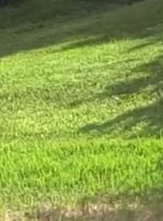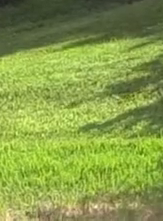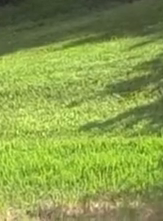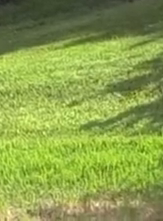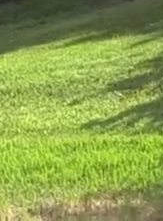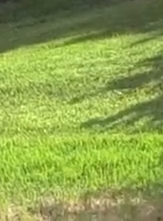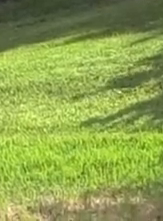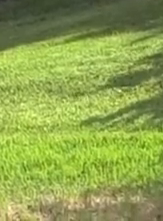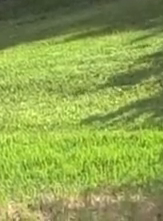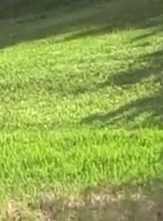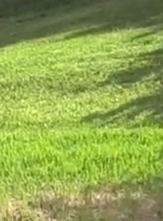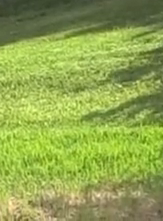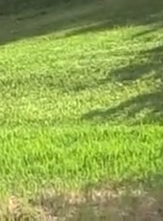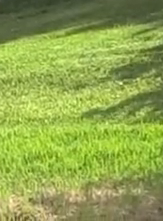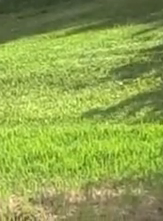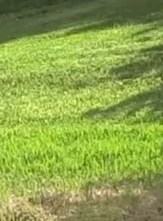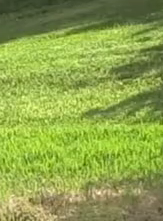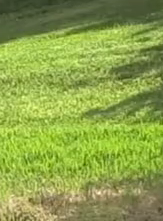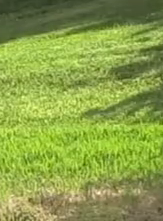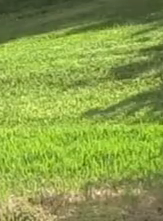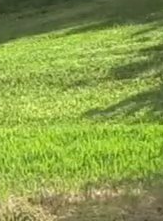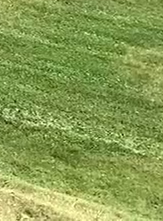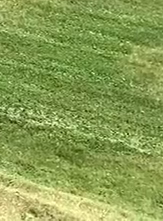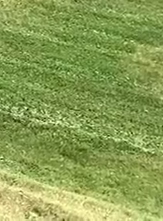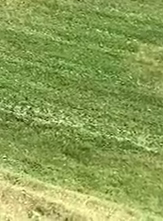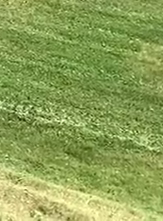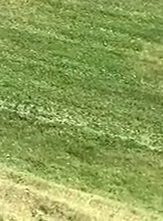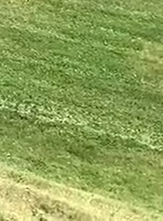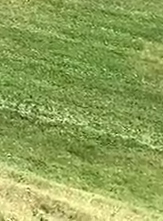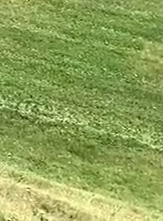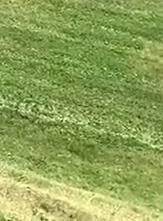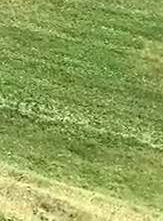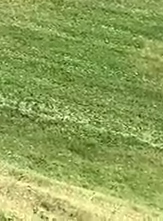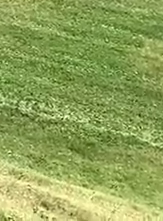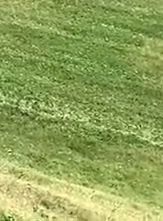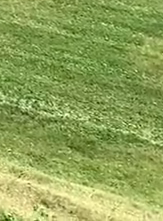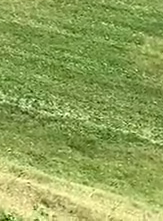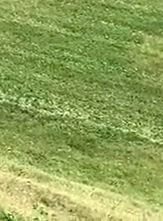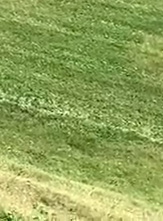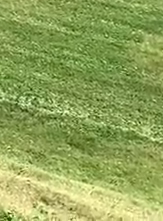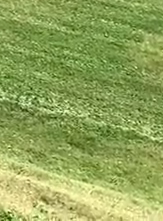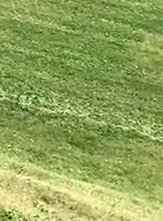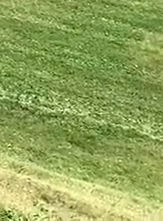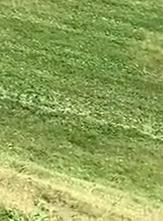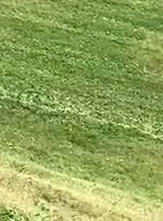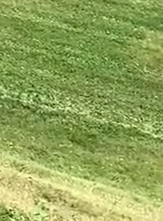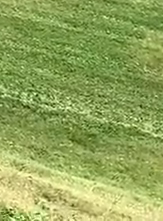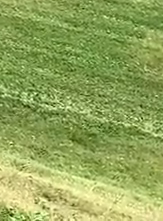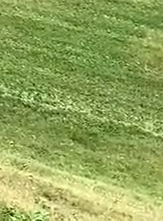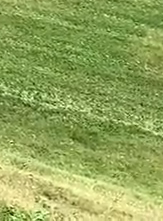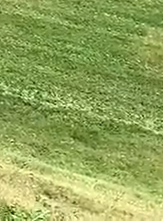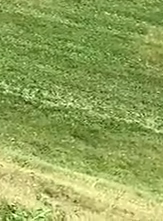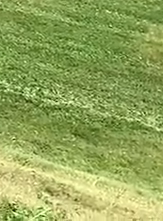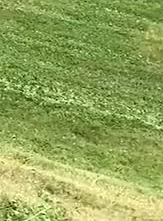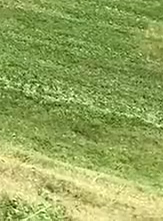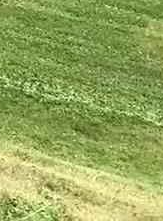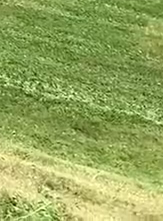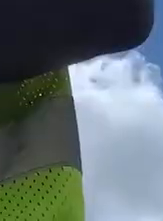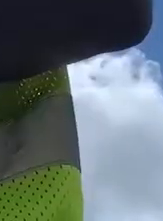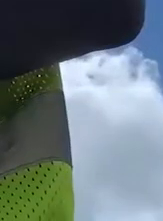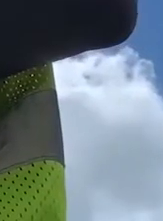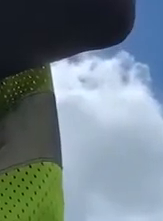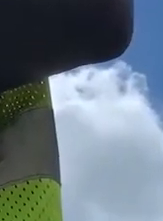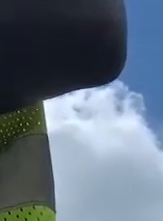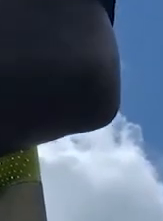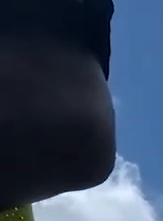that draws new residents and visitors each year. We even have some cool tools that help us cut grass in grounds more difficult to navigate,